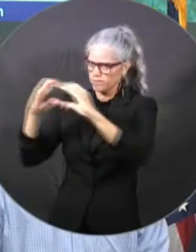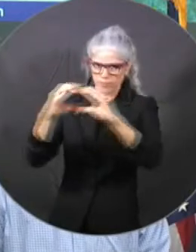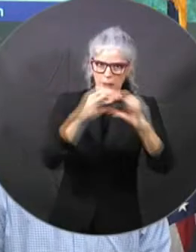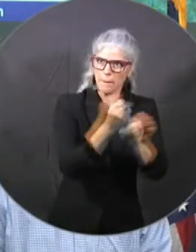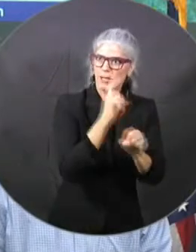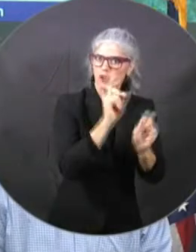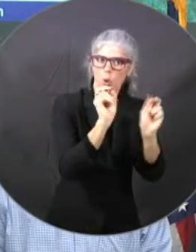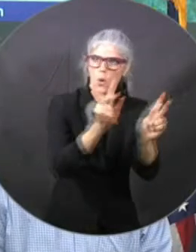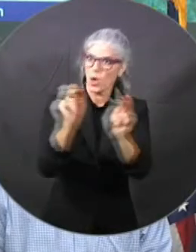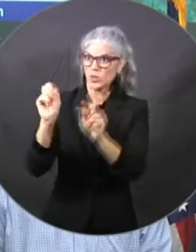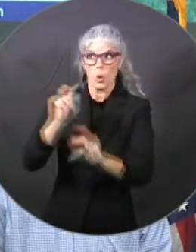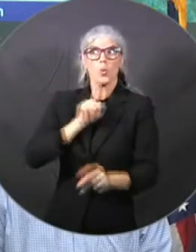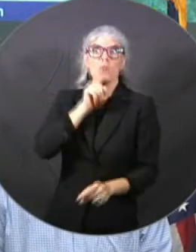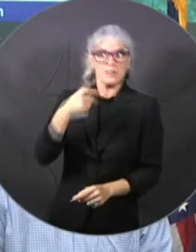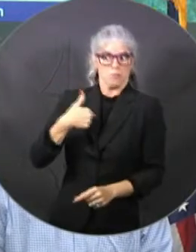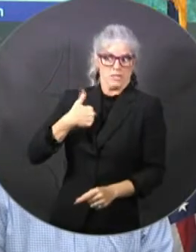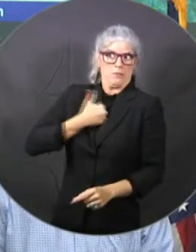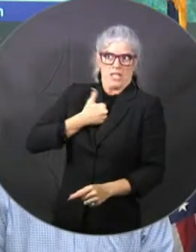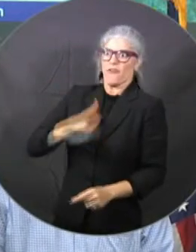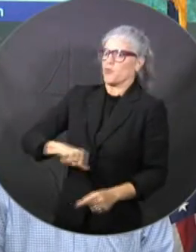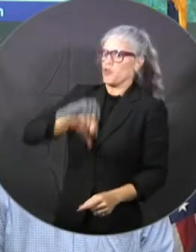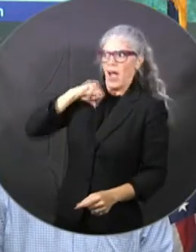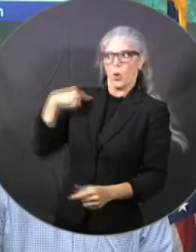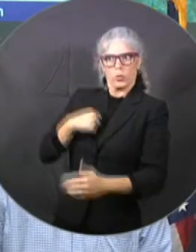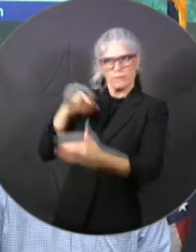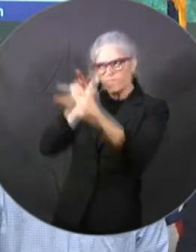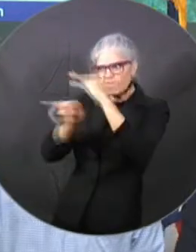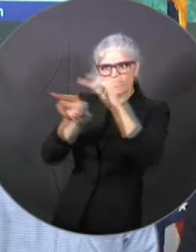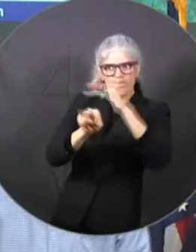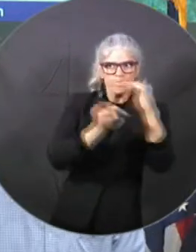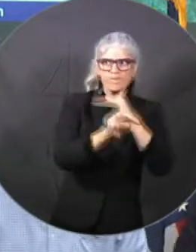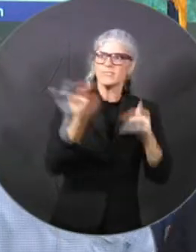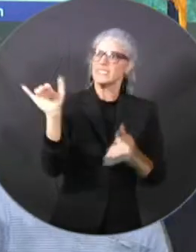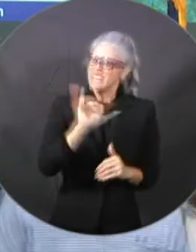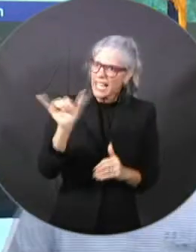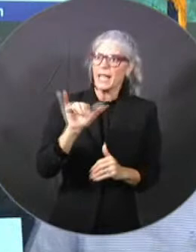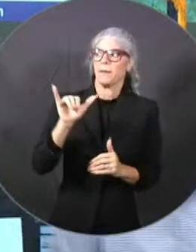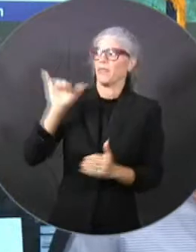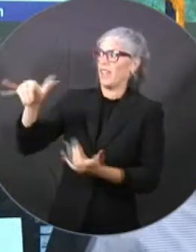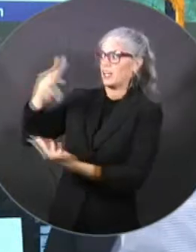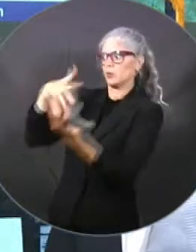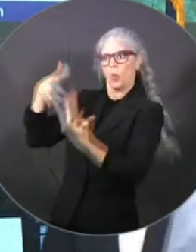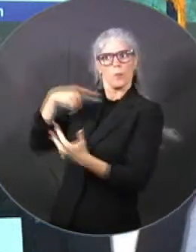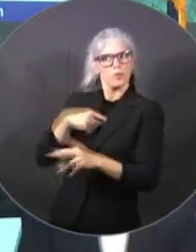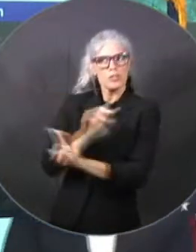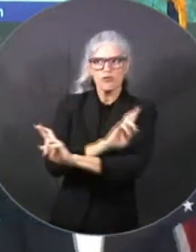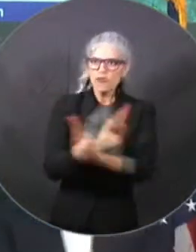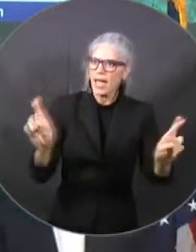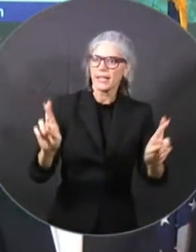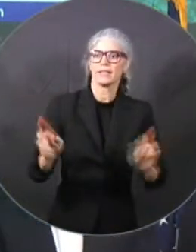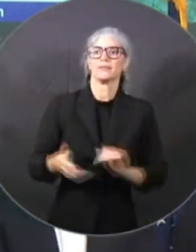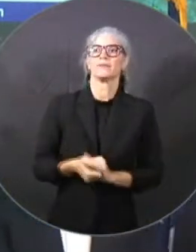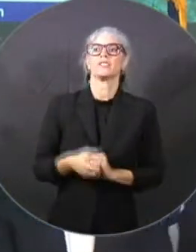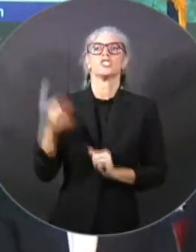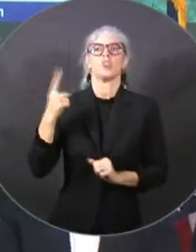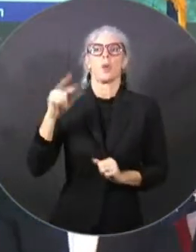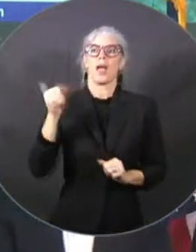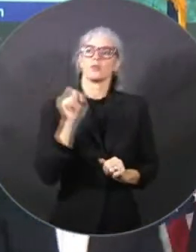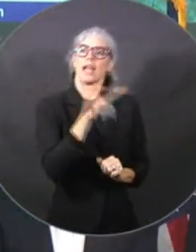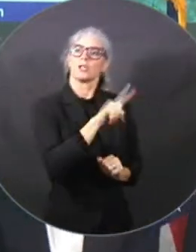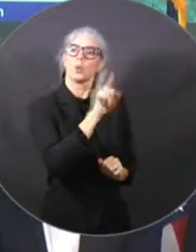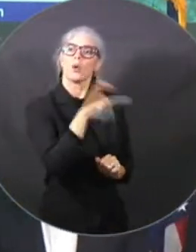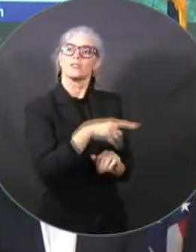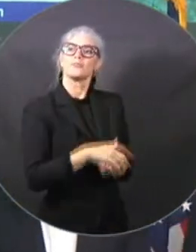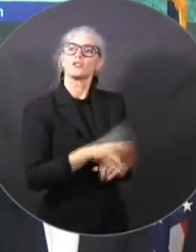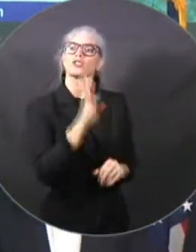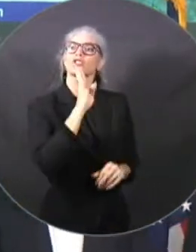the same way on this storm. On the fuel leak, when did that actually happen and how long did it take for your department to find